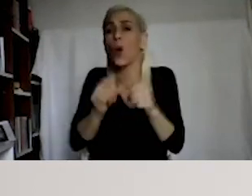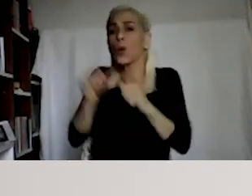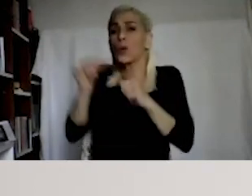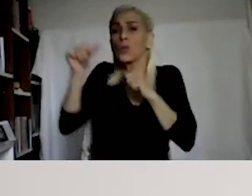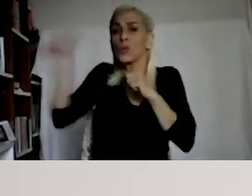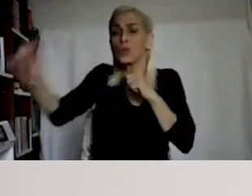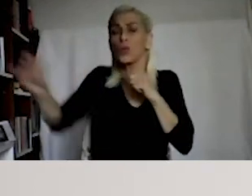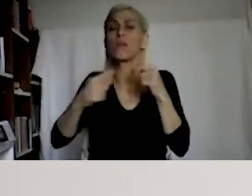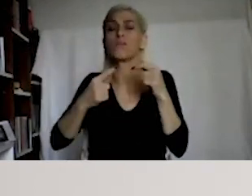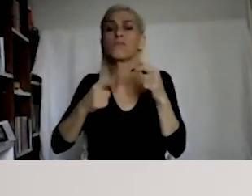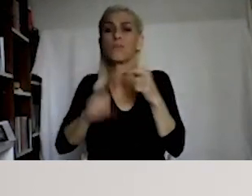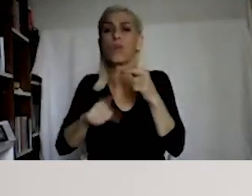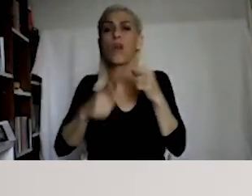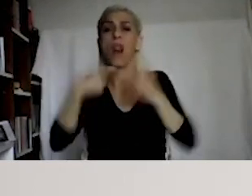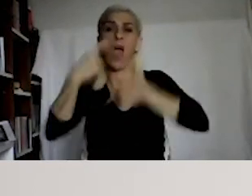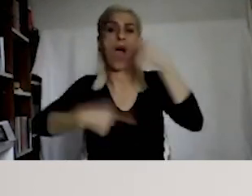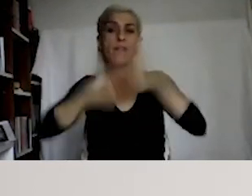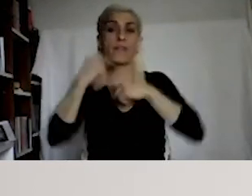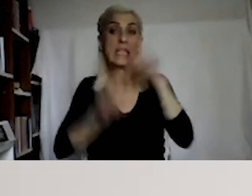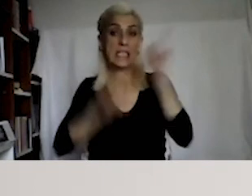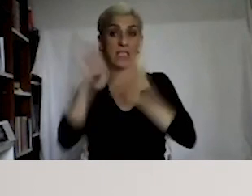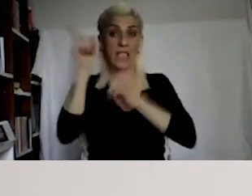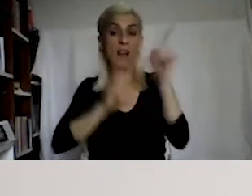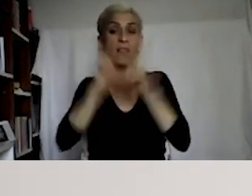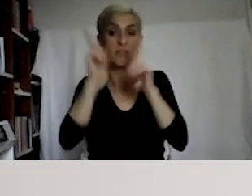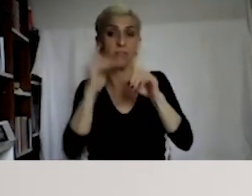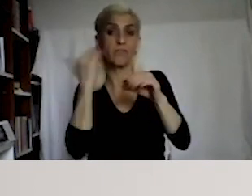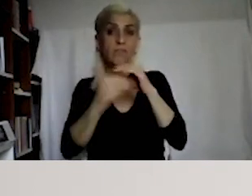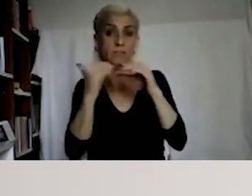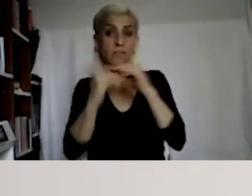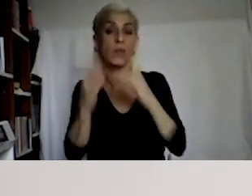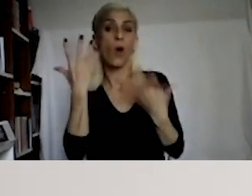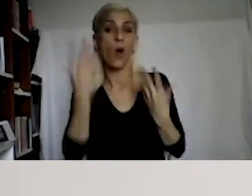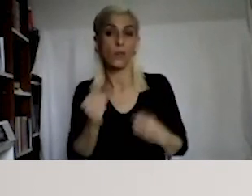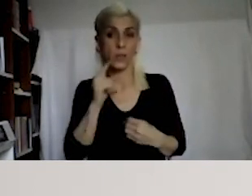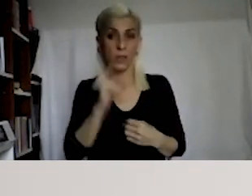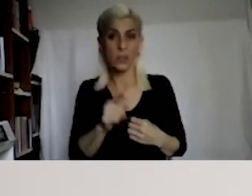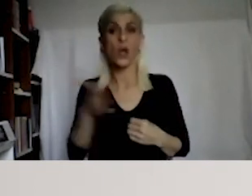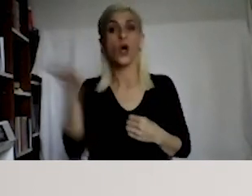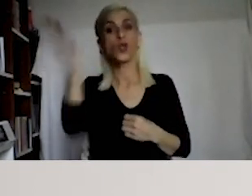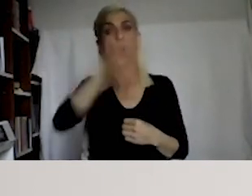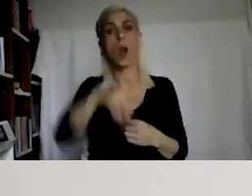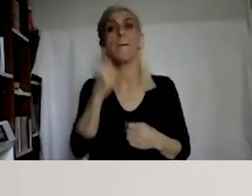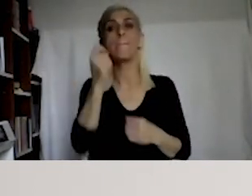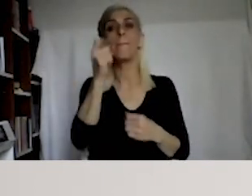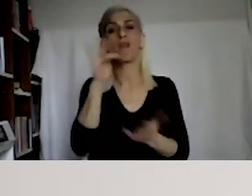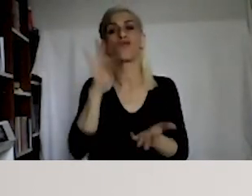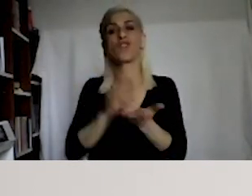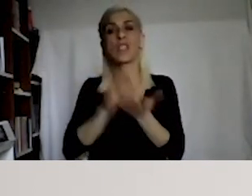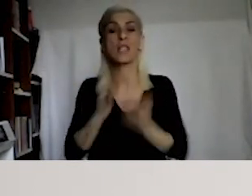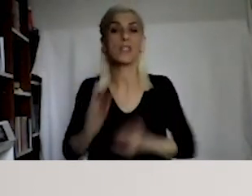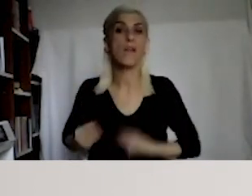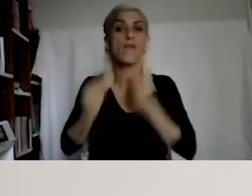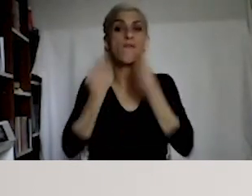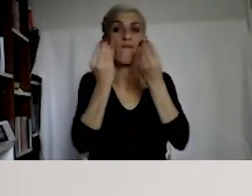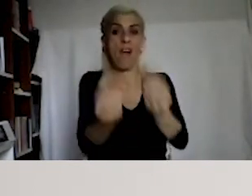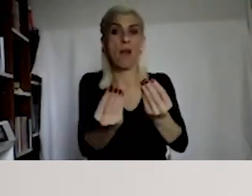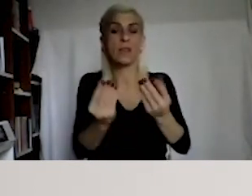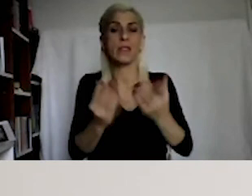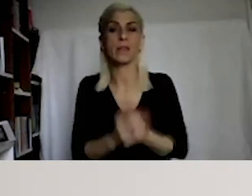For how long hate speech remains on the internet imposing a fine.